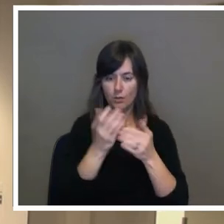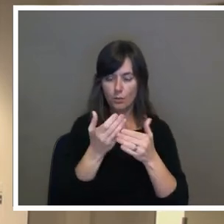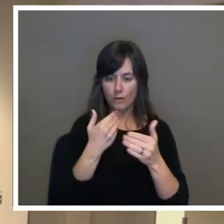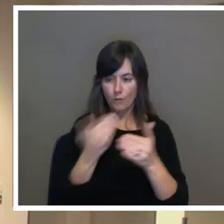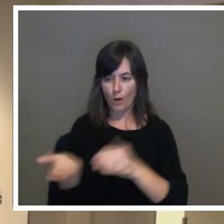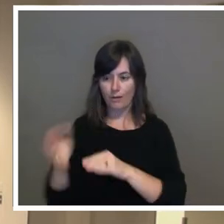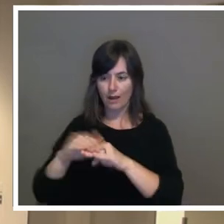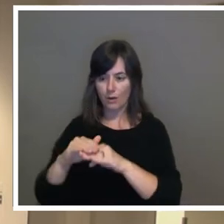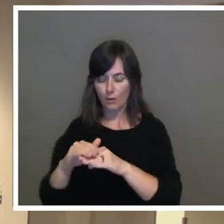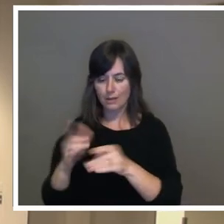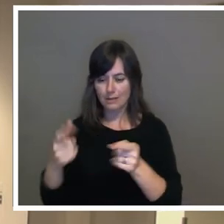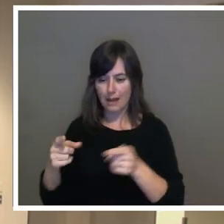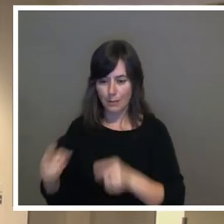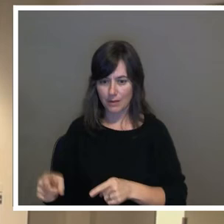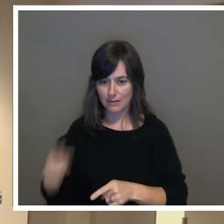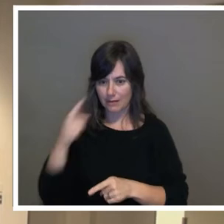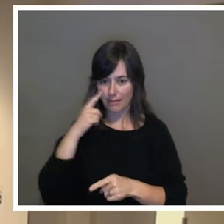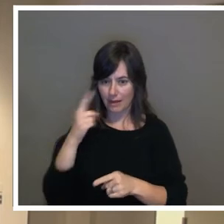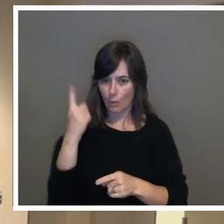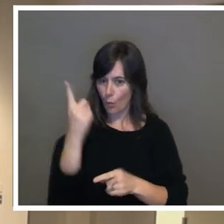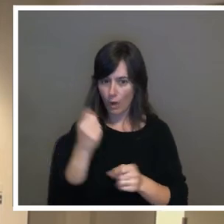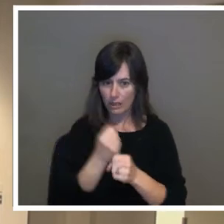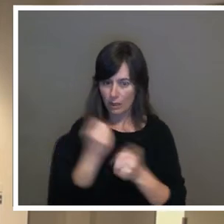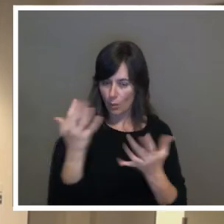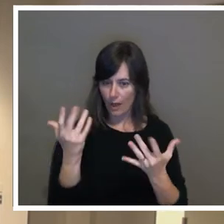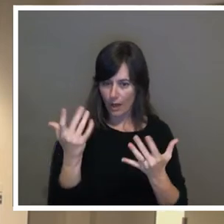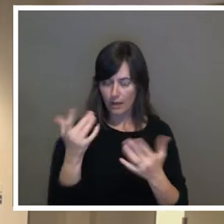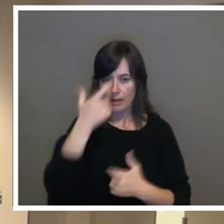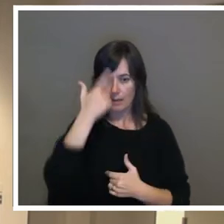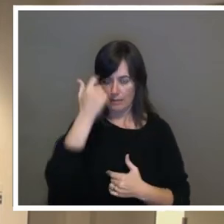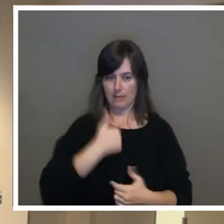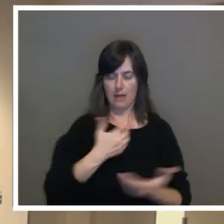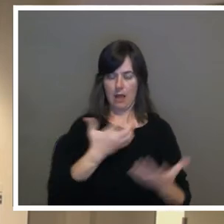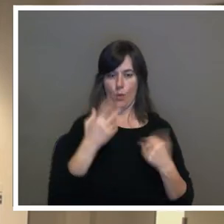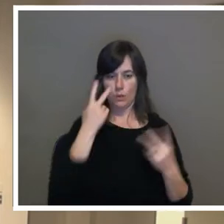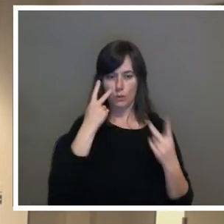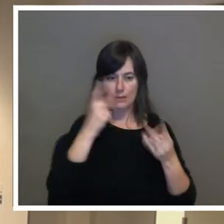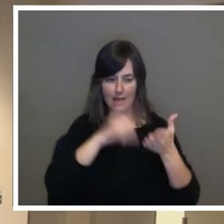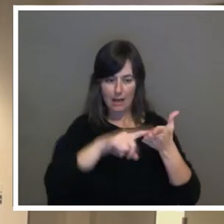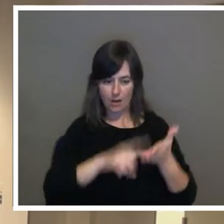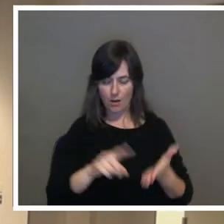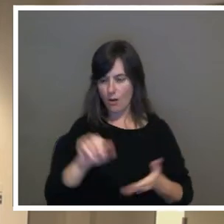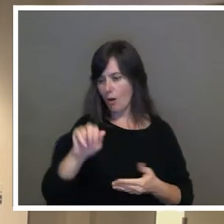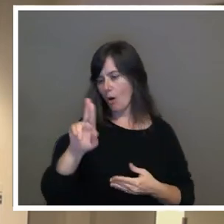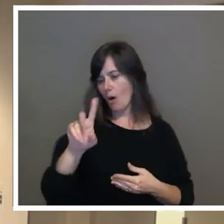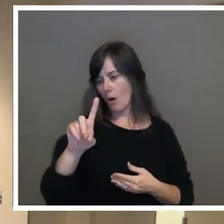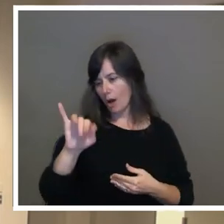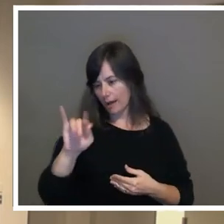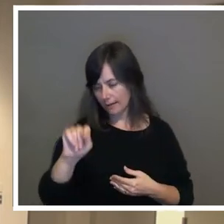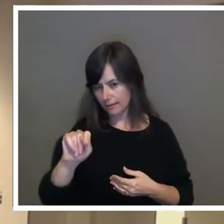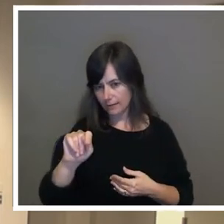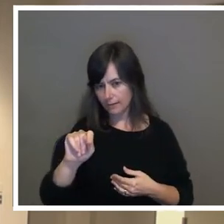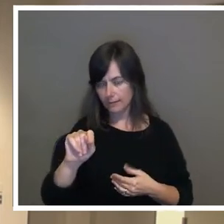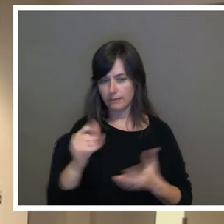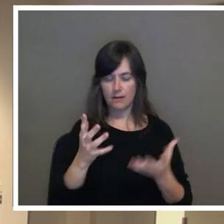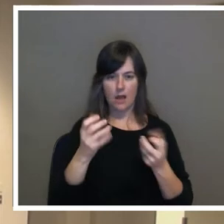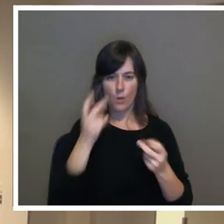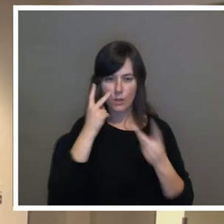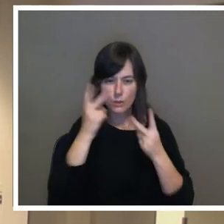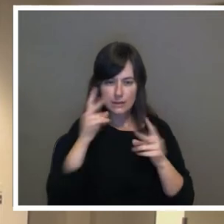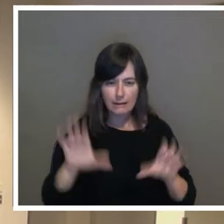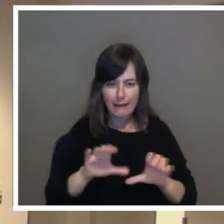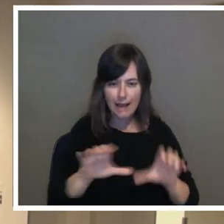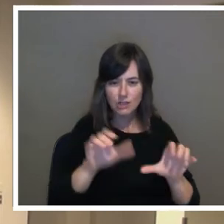goes through. Because I would like to see audits, I want to just – I want to see action and not just